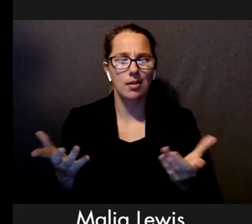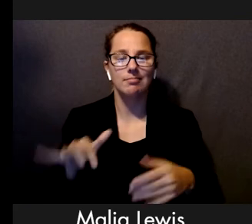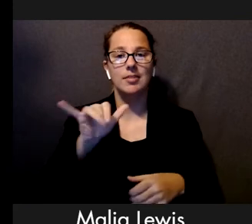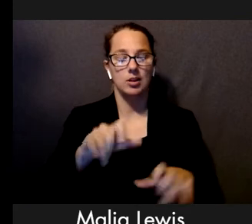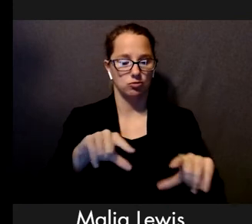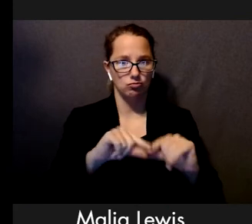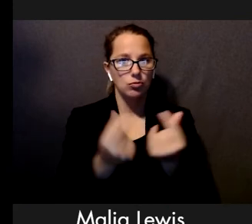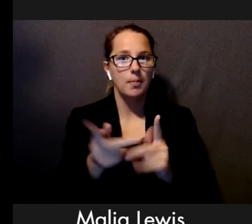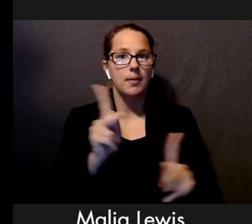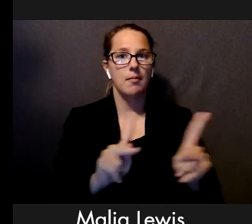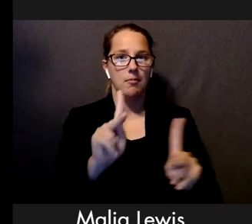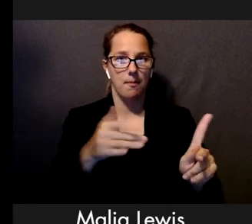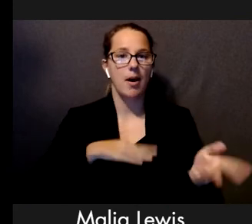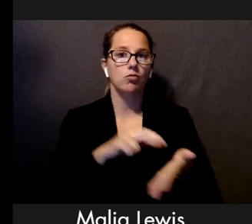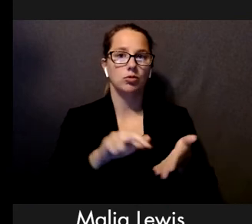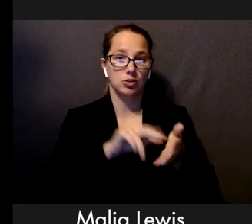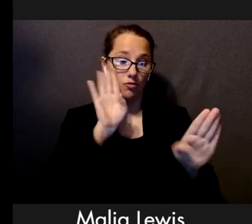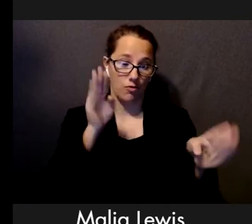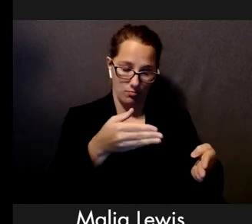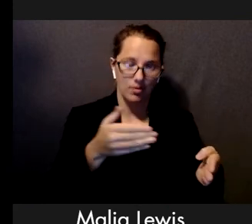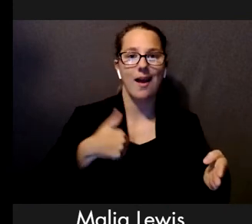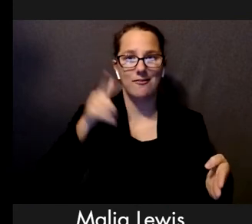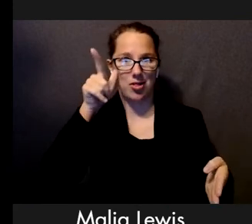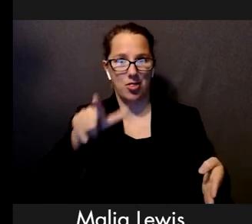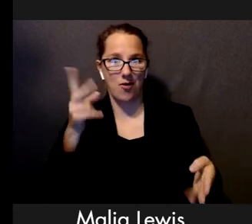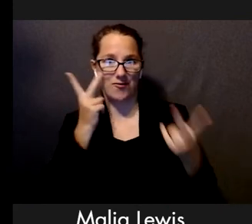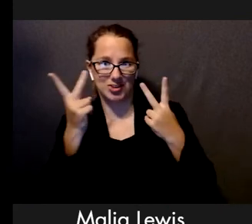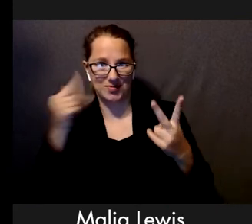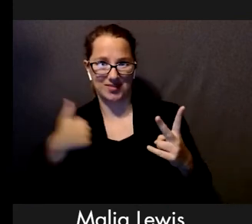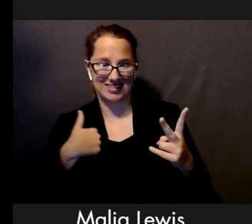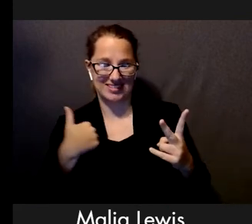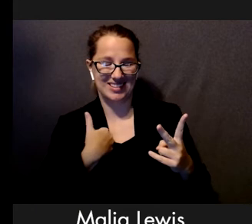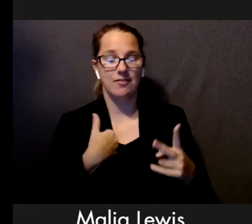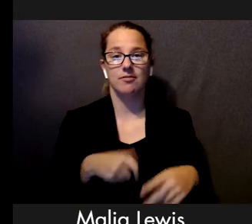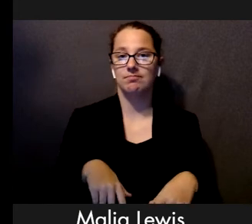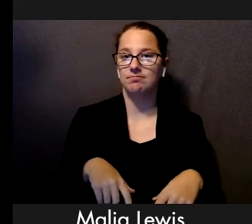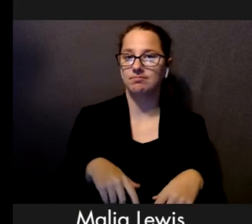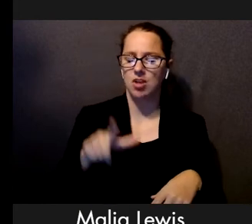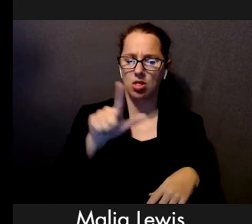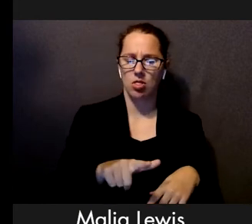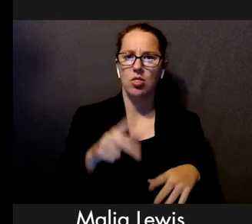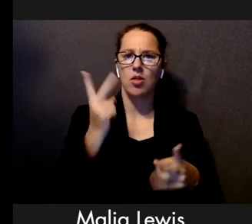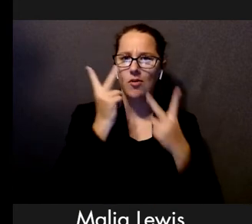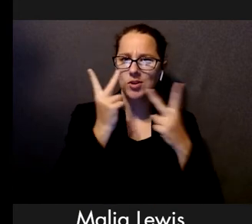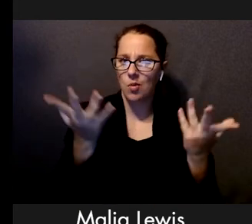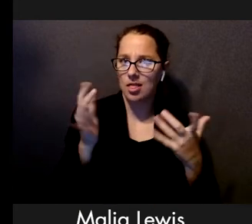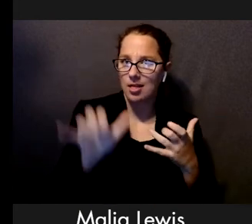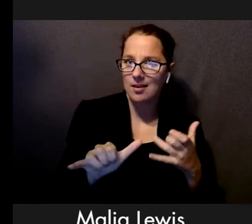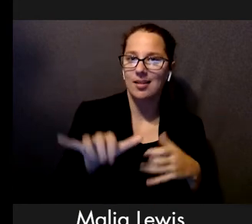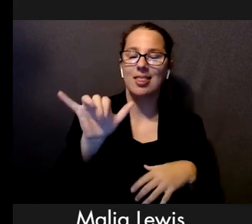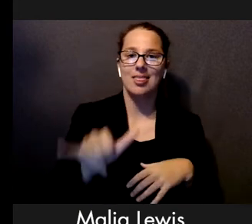focus on in my research, and I also have low vision myself. So, low vision is a visual impairment